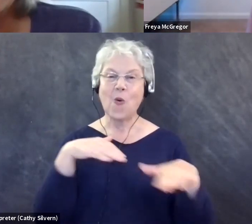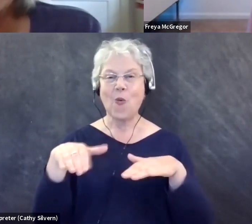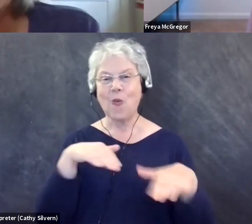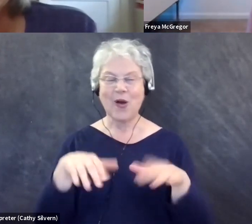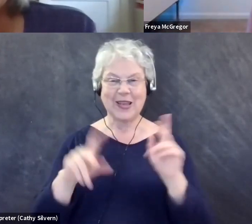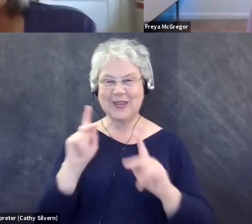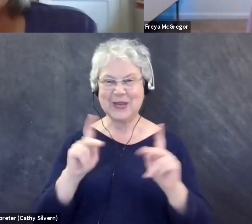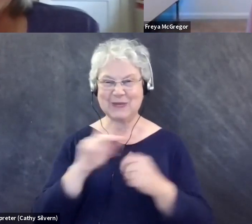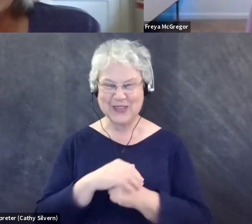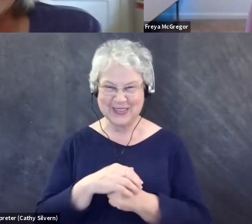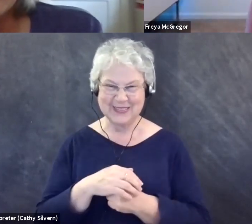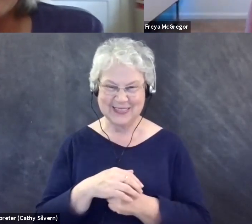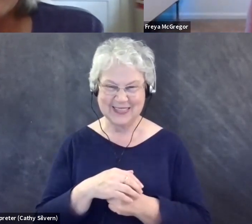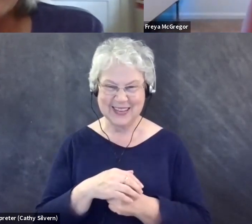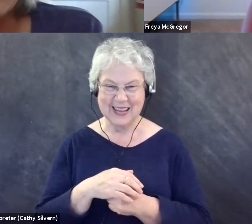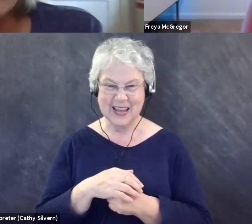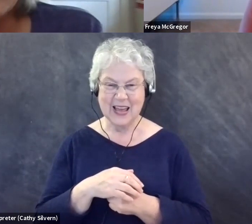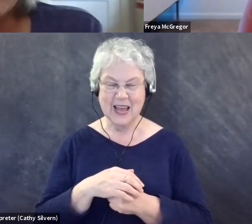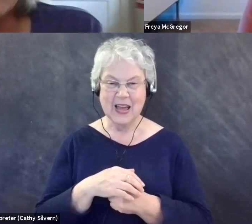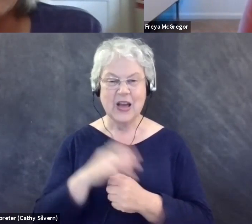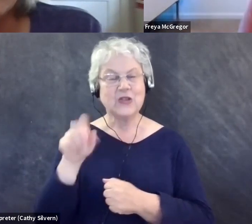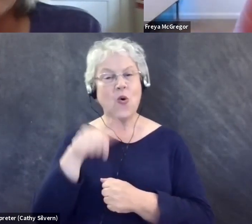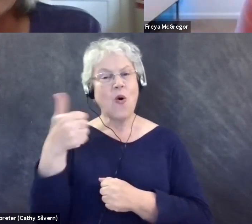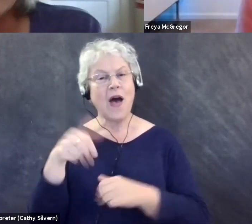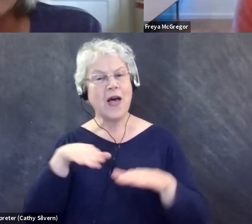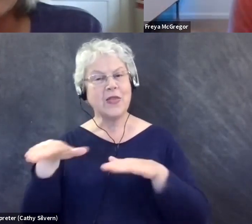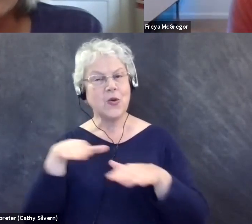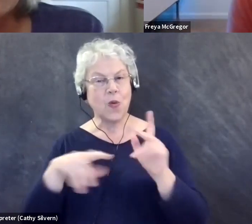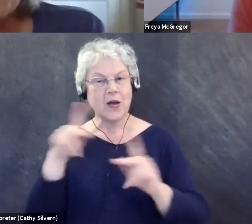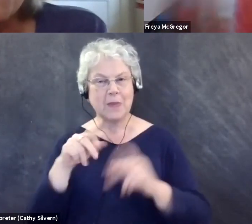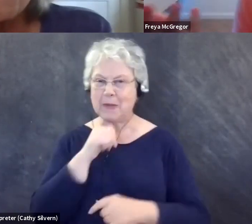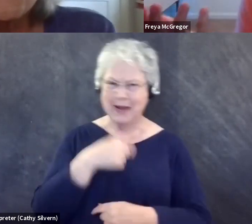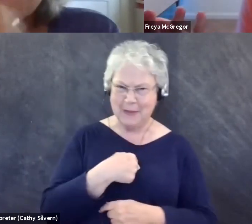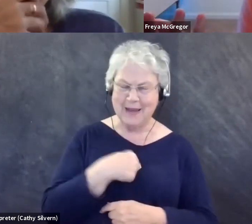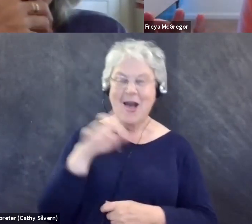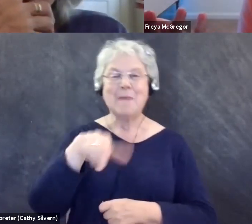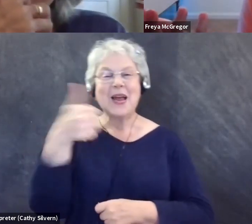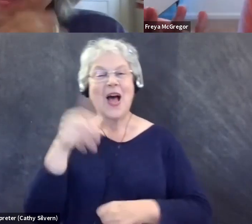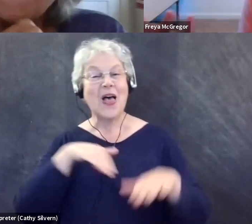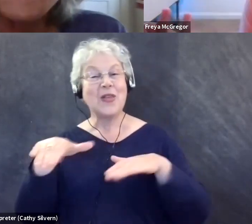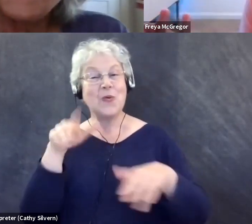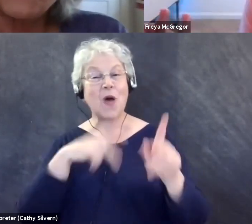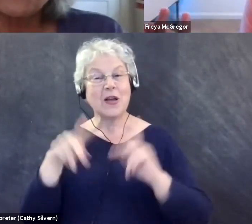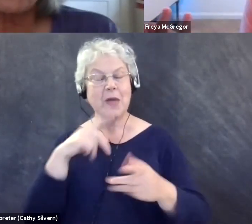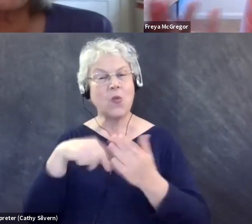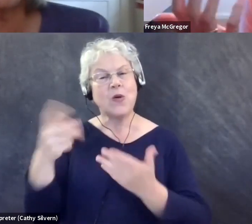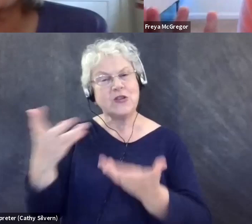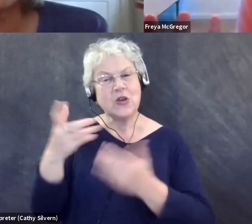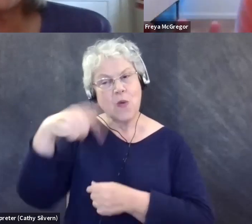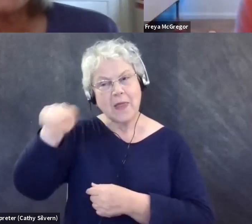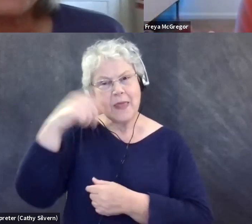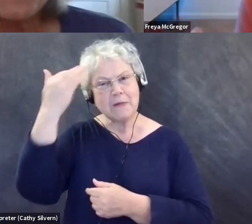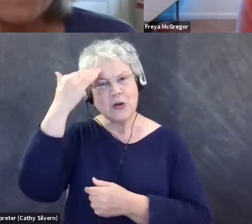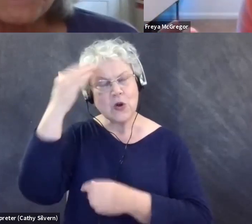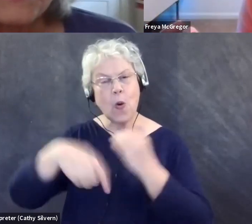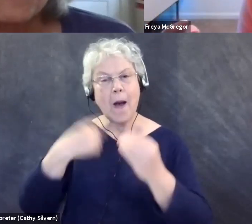um, what would you like other walking people other than me, um, walking people to know about birding with someone who uses